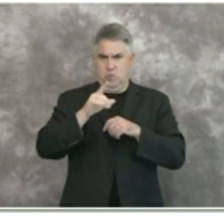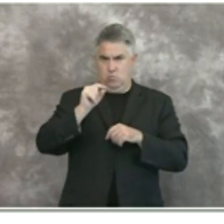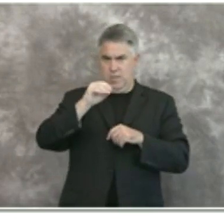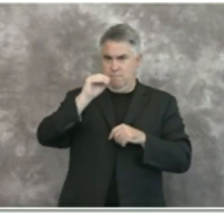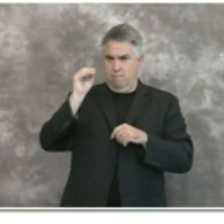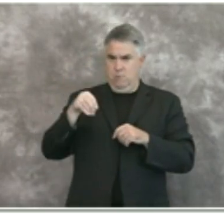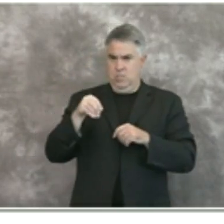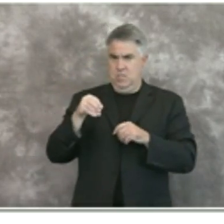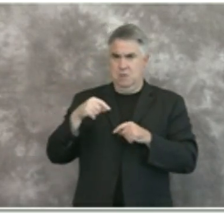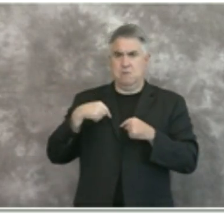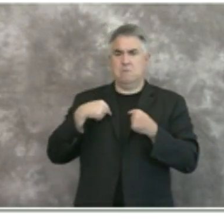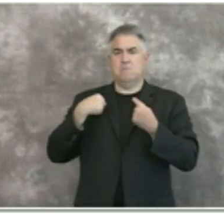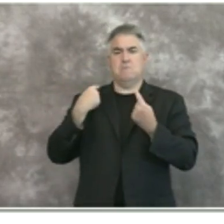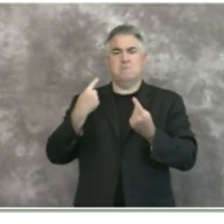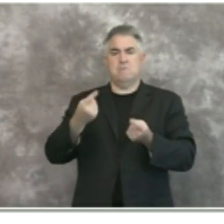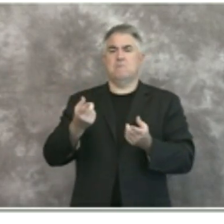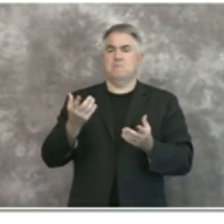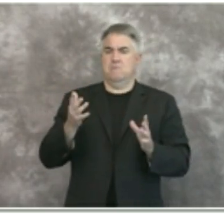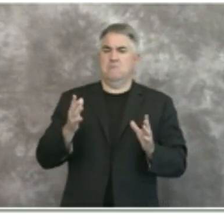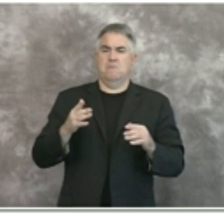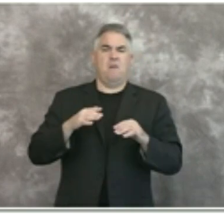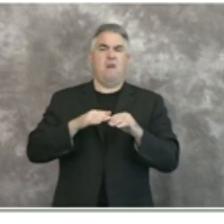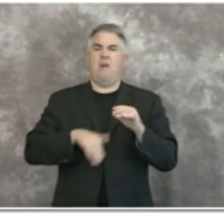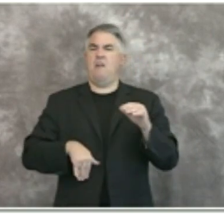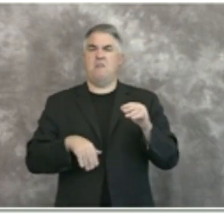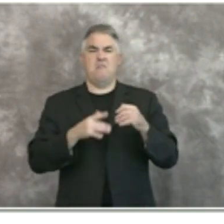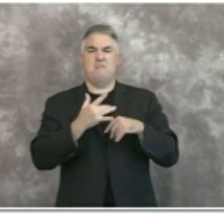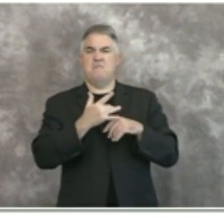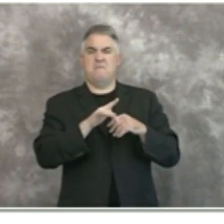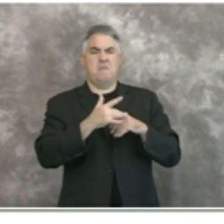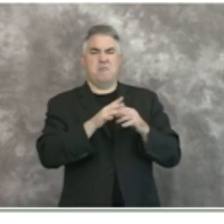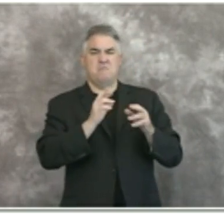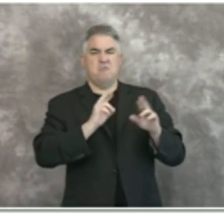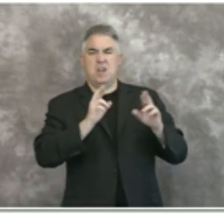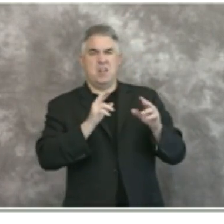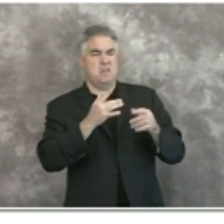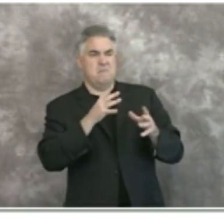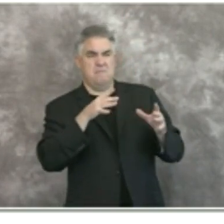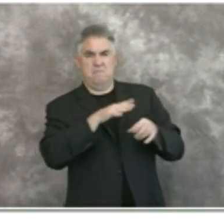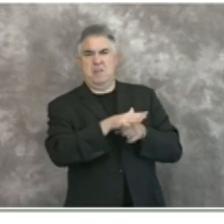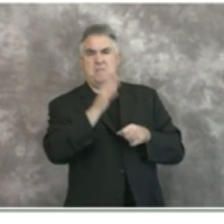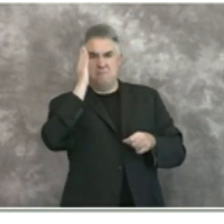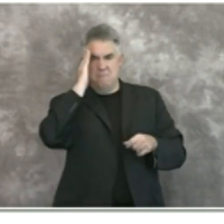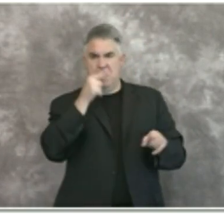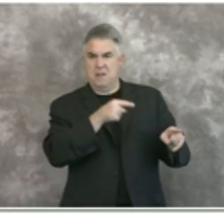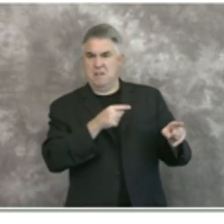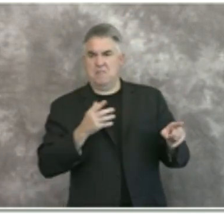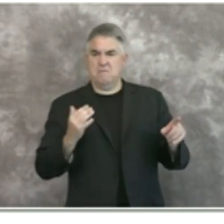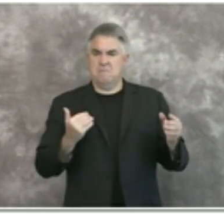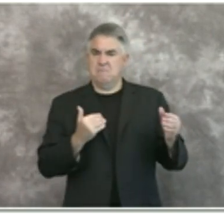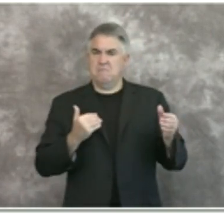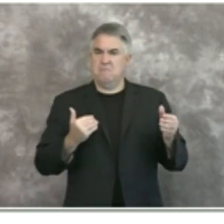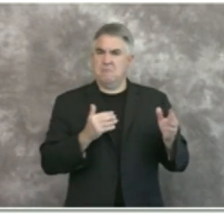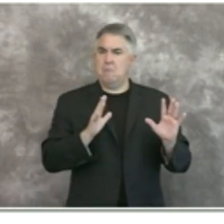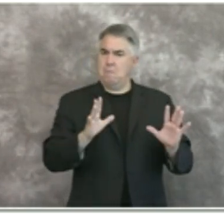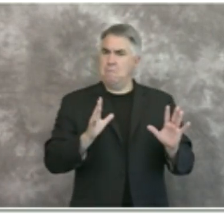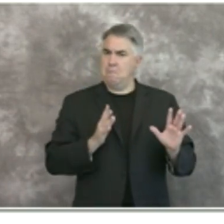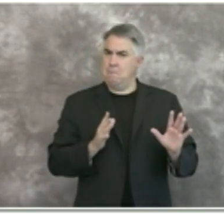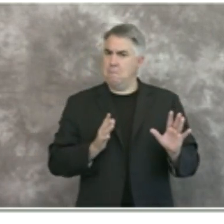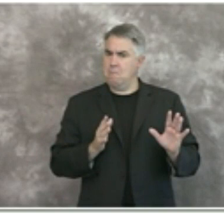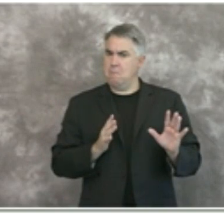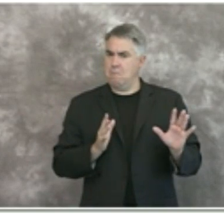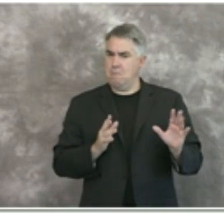if we were ever under 20 percent availability of icu beds uh that by itself would also trigger action